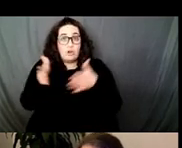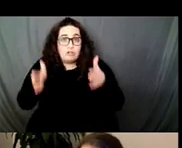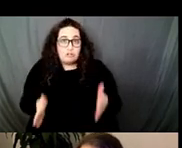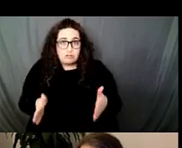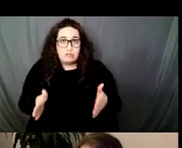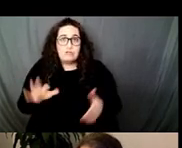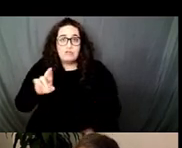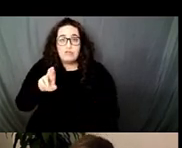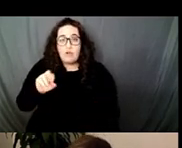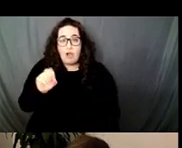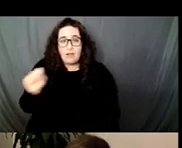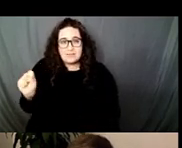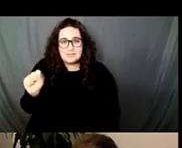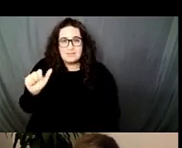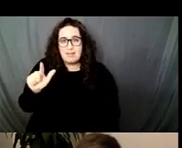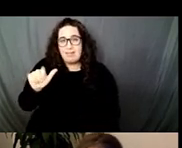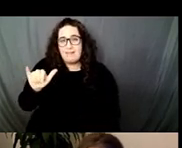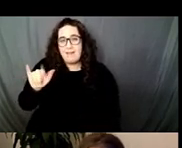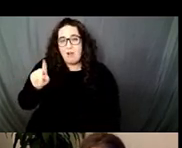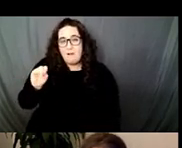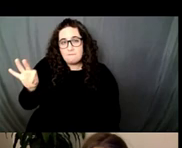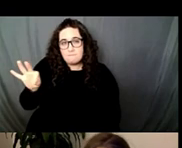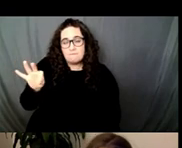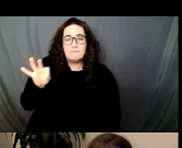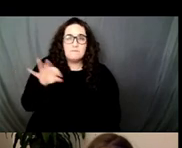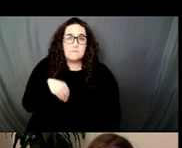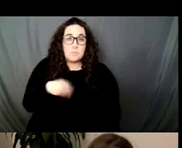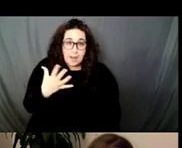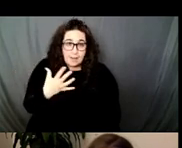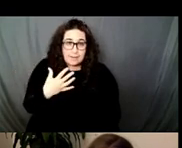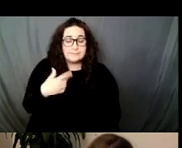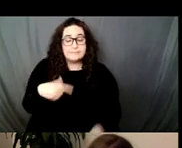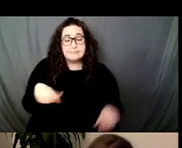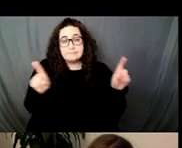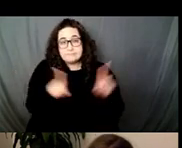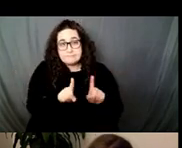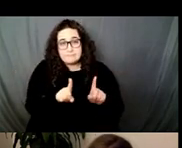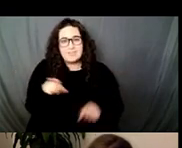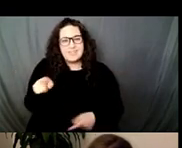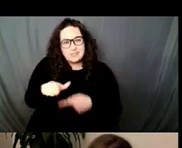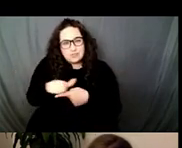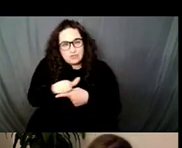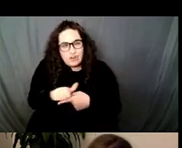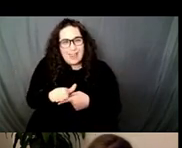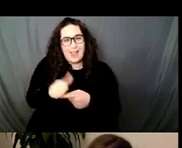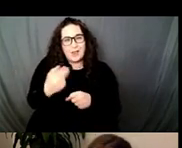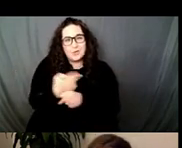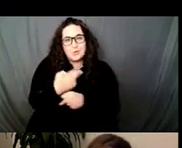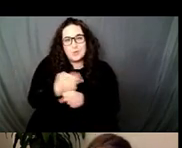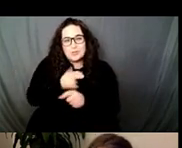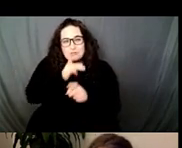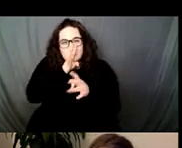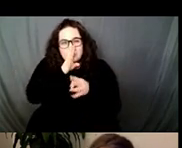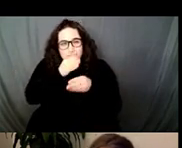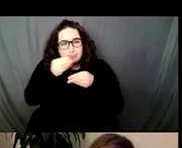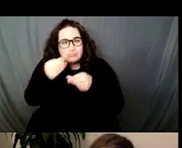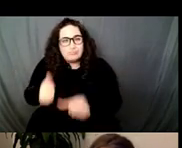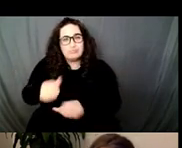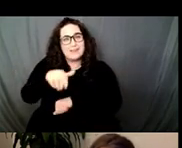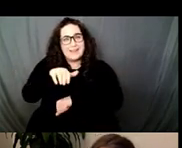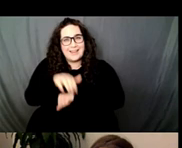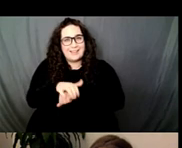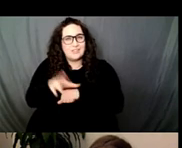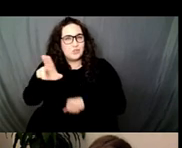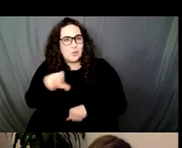and he was trained to speak in a master discourse and with the colonists' master tongue in a way that made him palatable and even